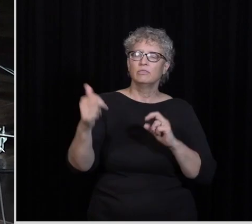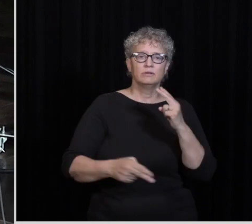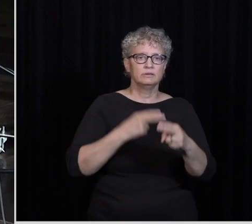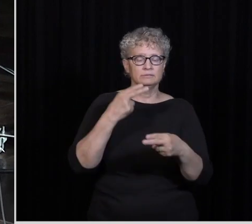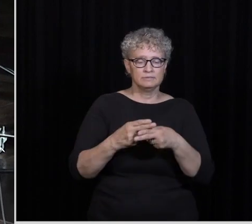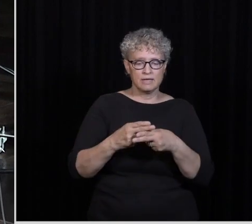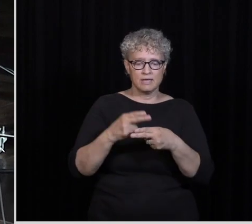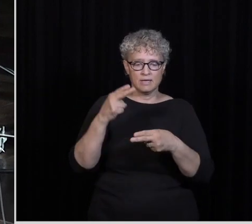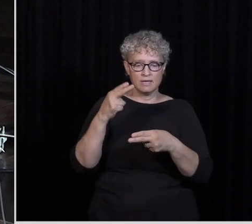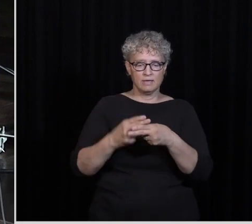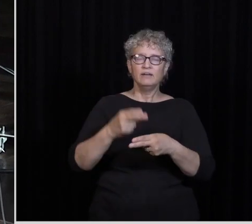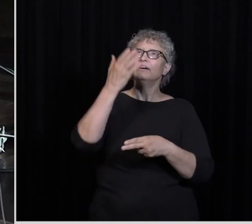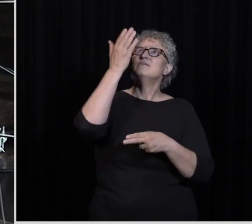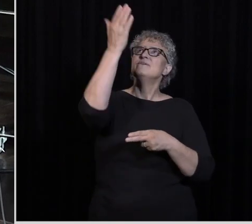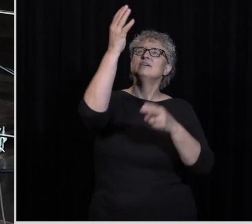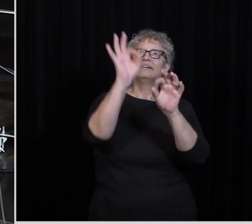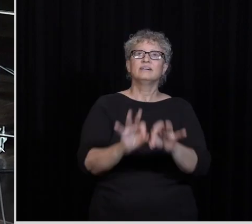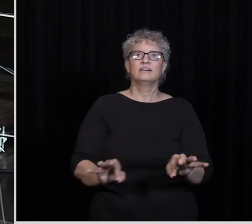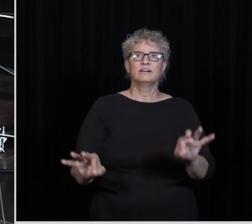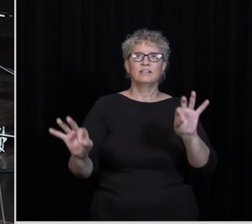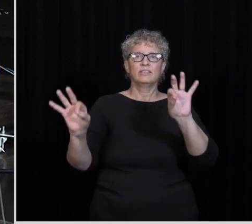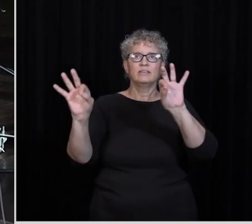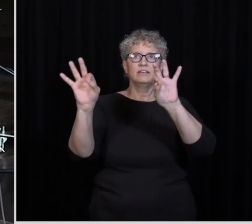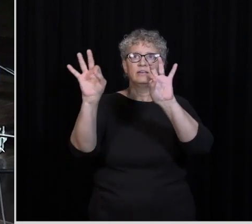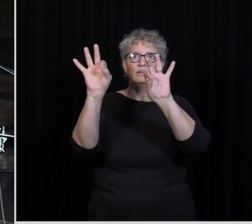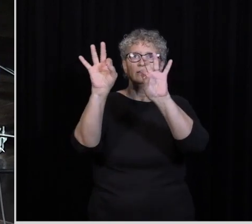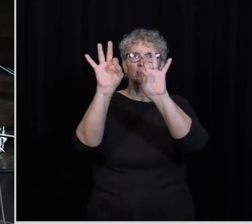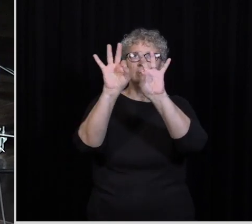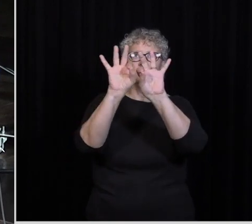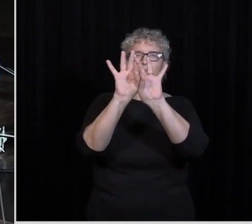You are worthy